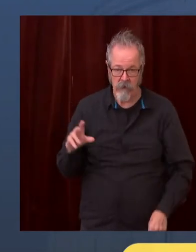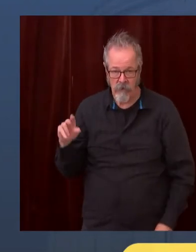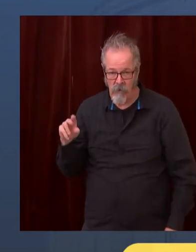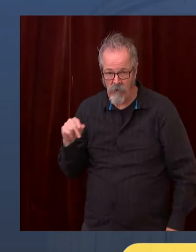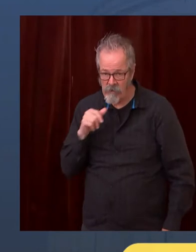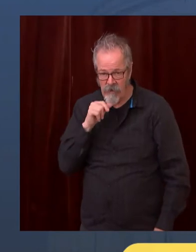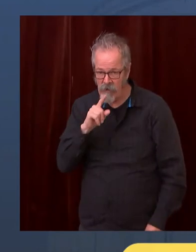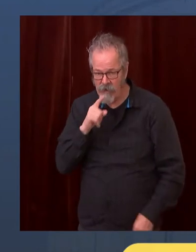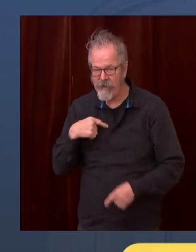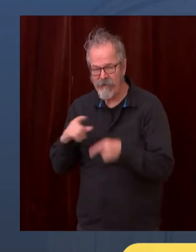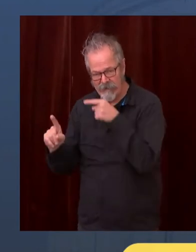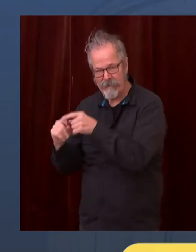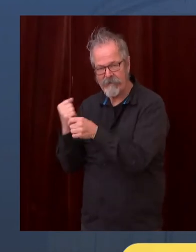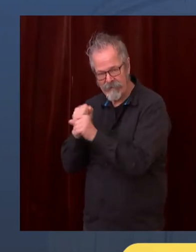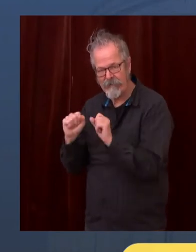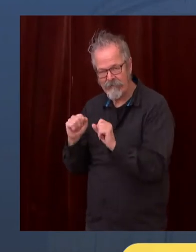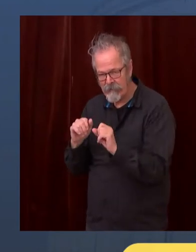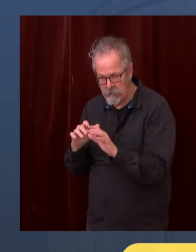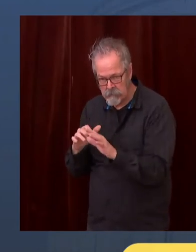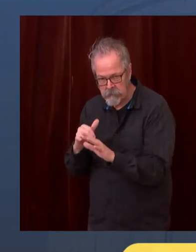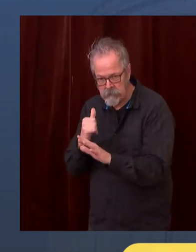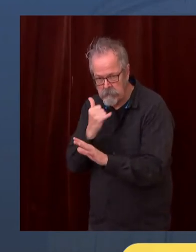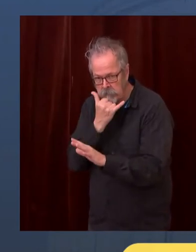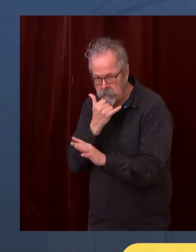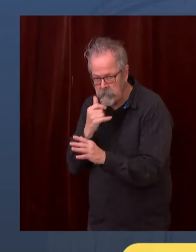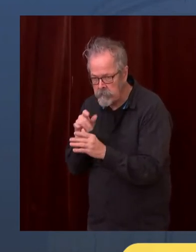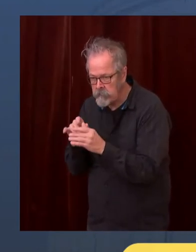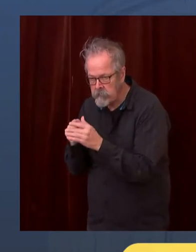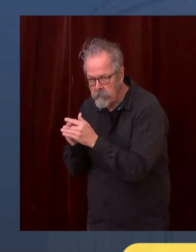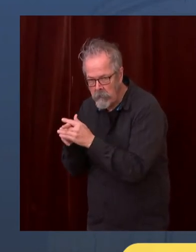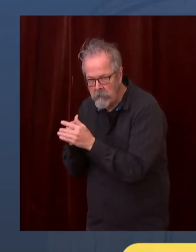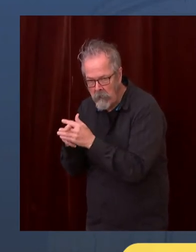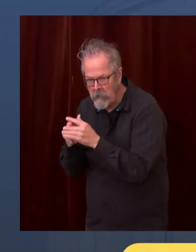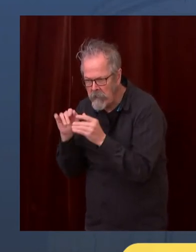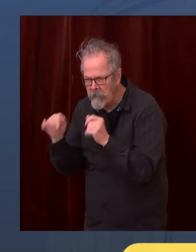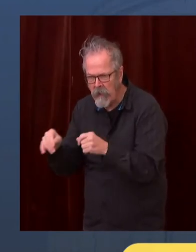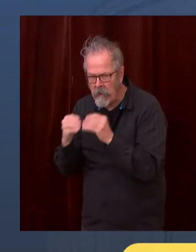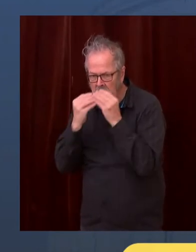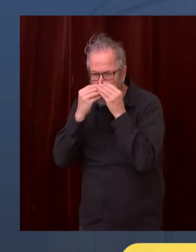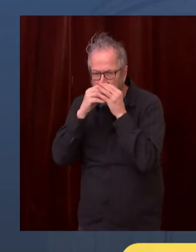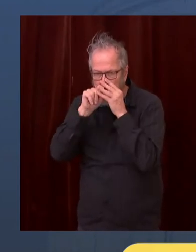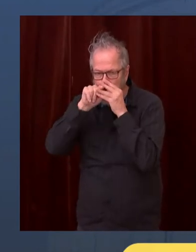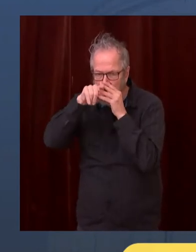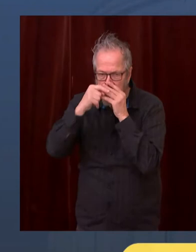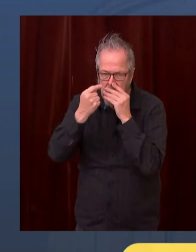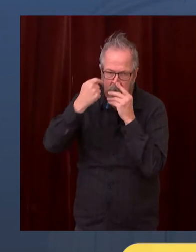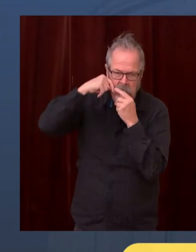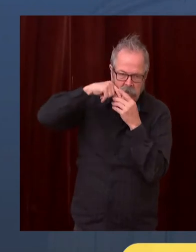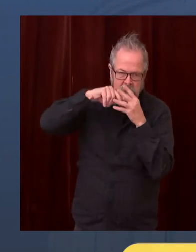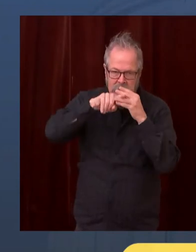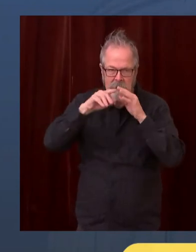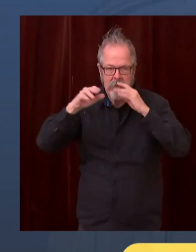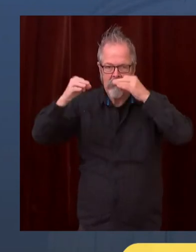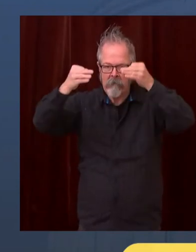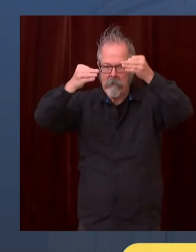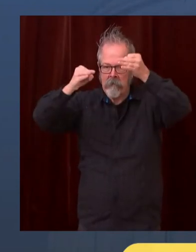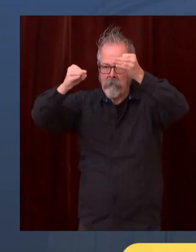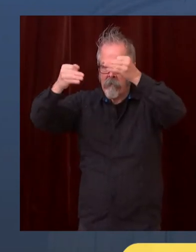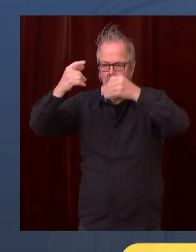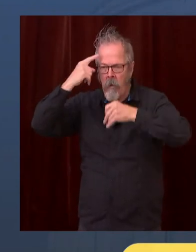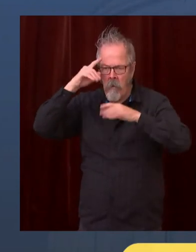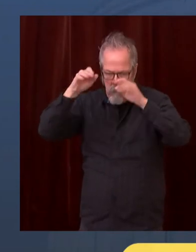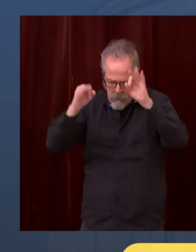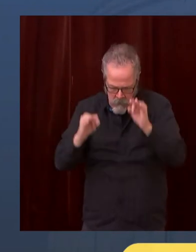things that I would say is the real importance of working with state leaders, state and local leaders working together. This is elected officials